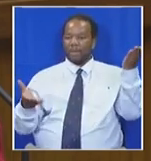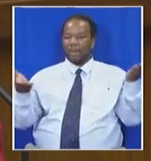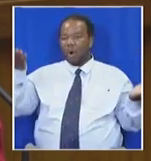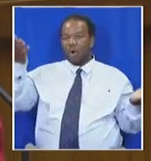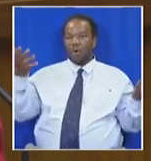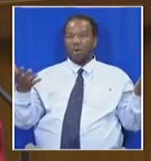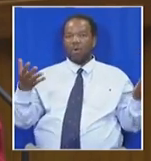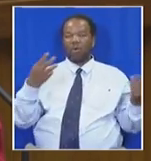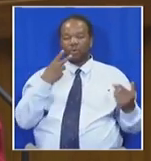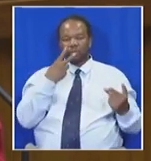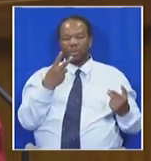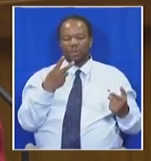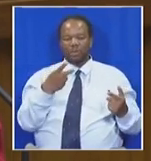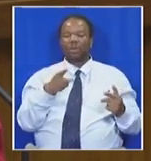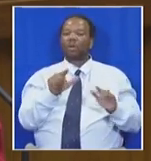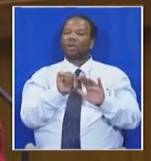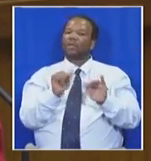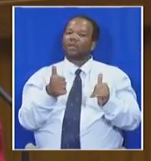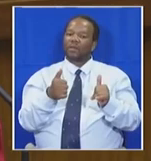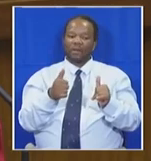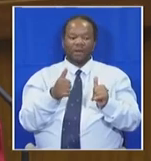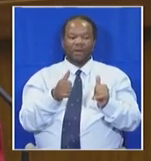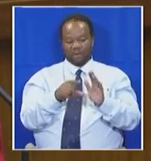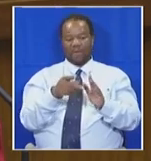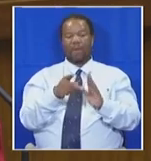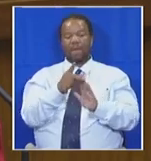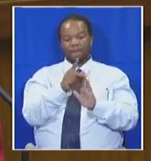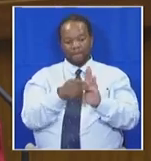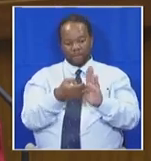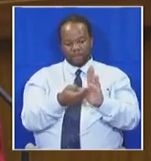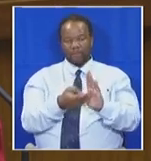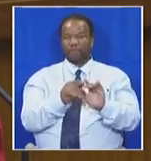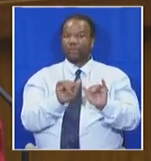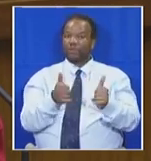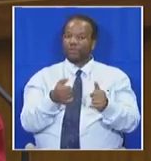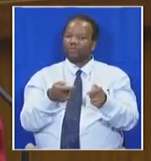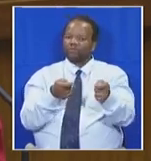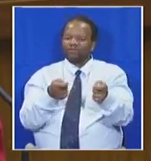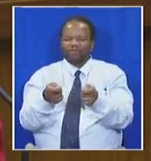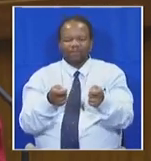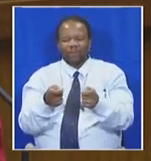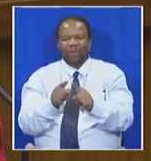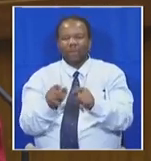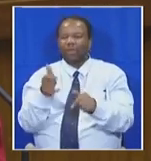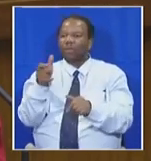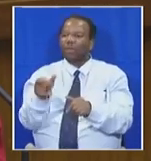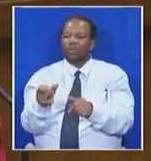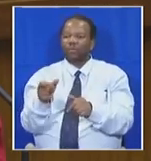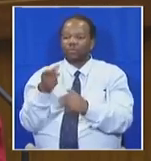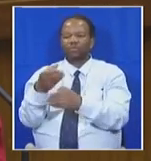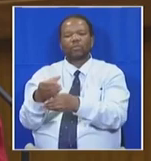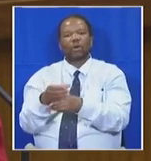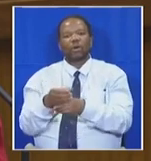governs lending and the more the necessary leniency by the state creditors. This indicates that the National